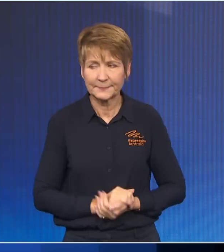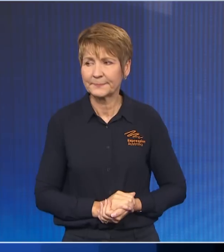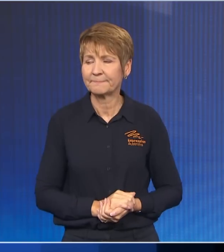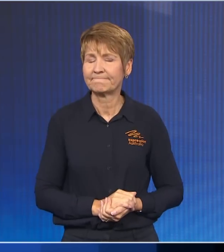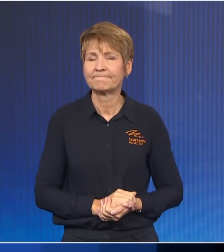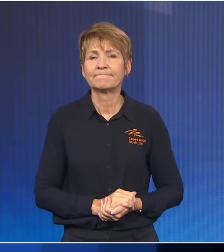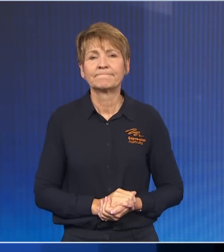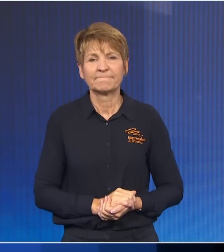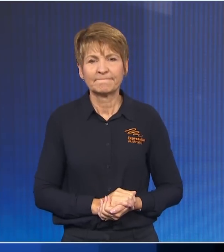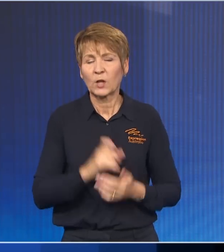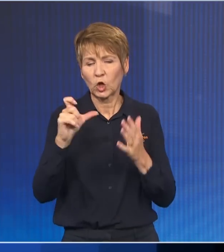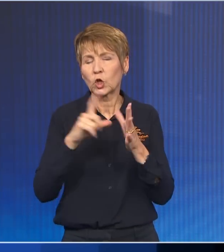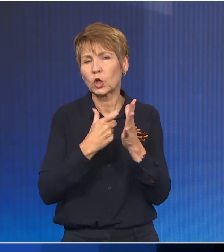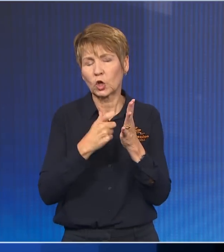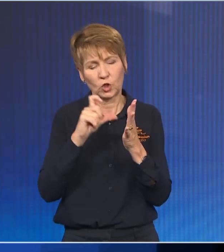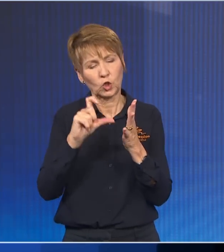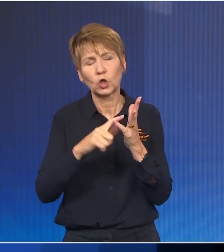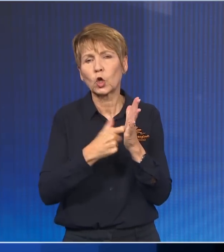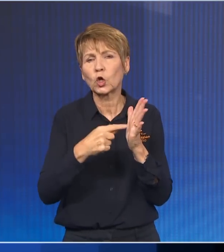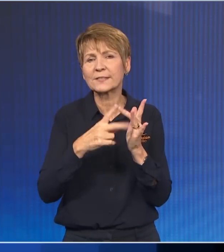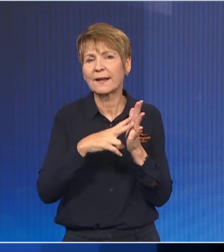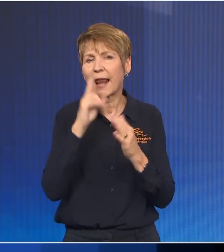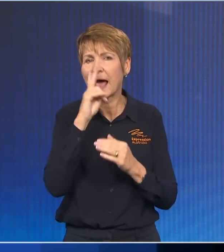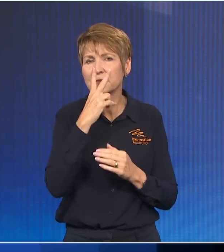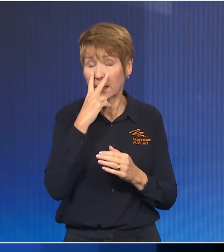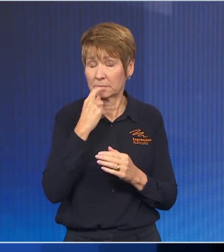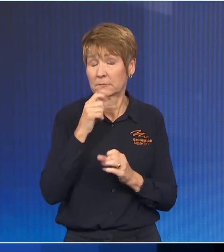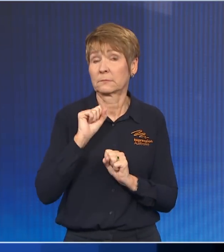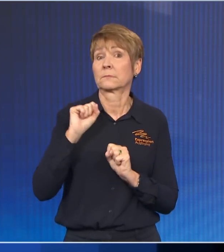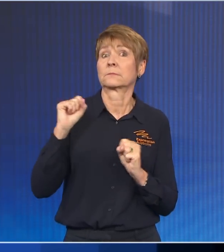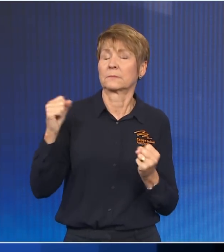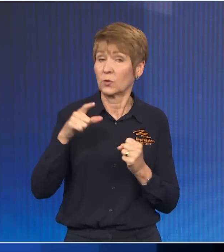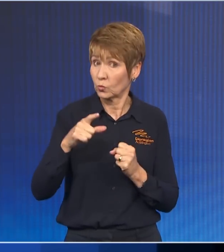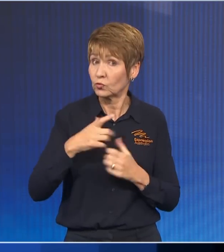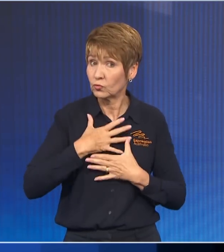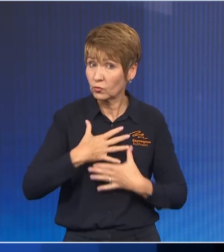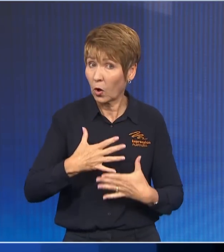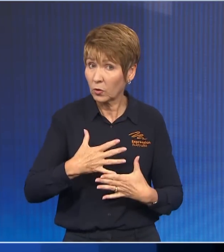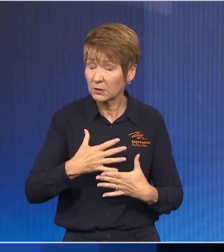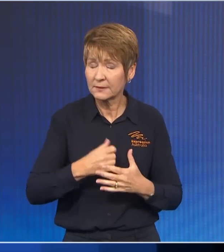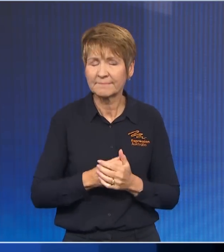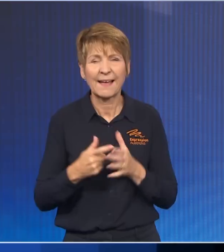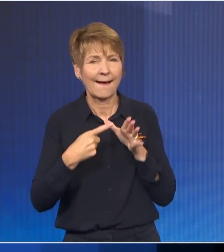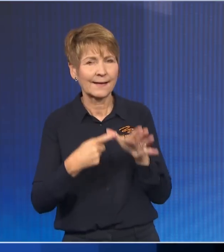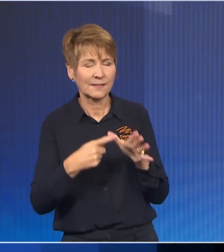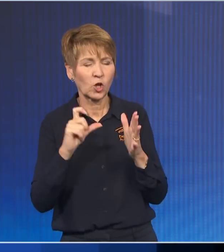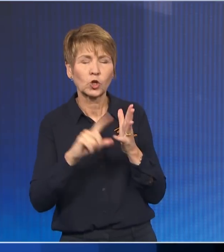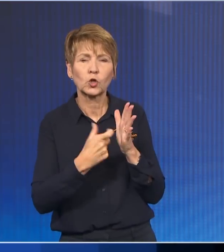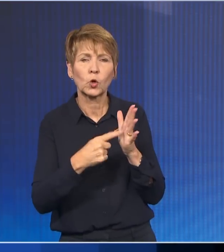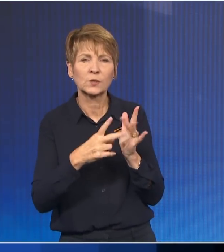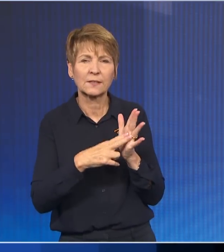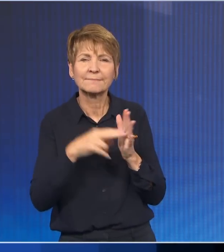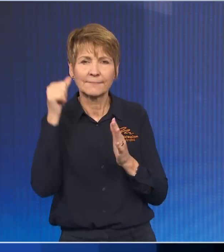happen in CURTAN overnight. Did that take you by surprise? Well, again, CURTAN was always going to be very, very tight